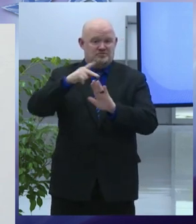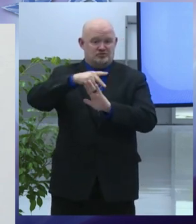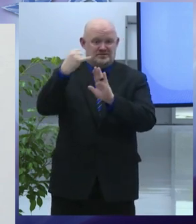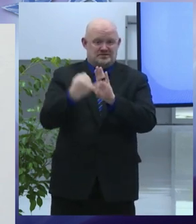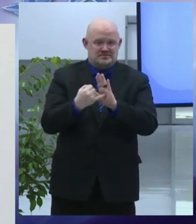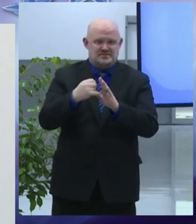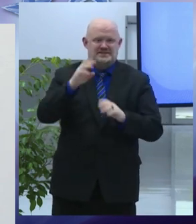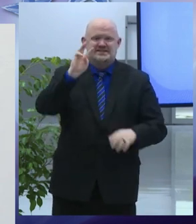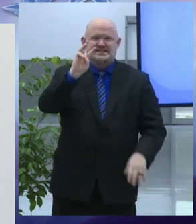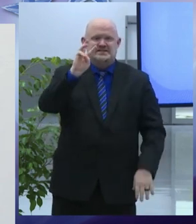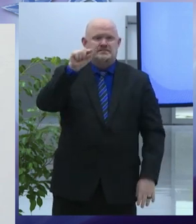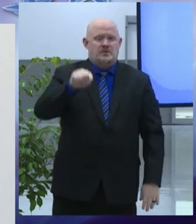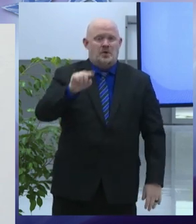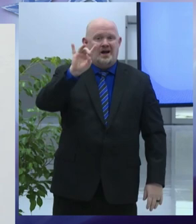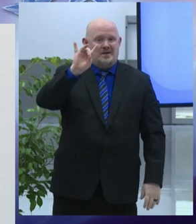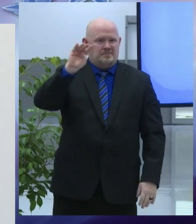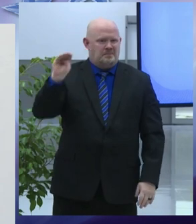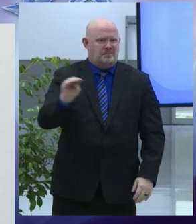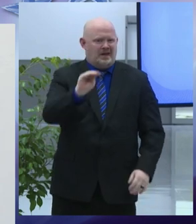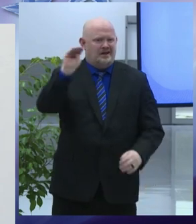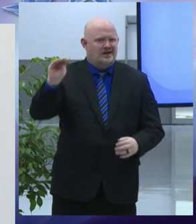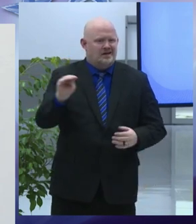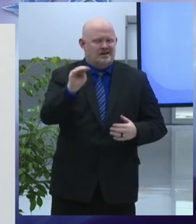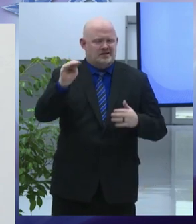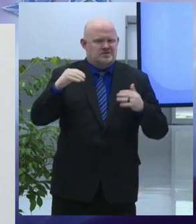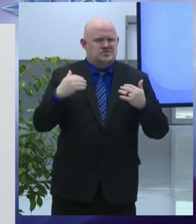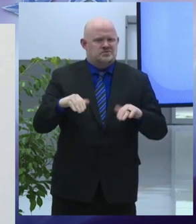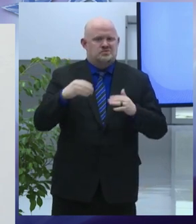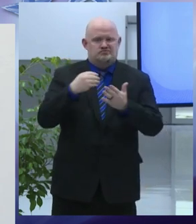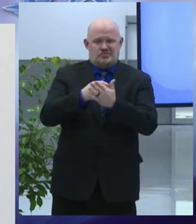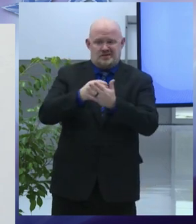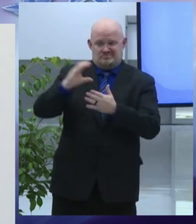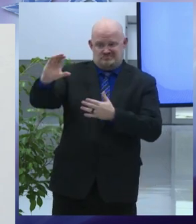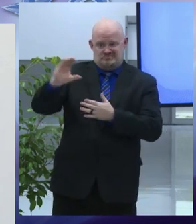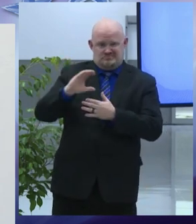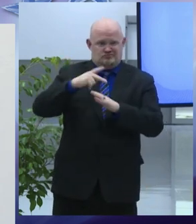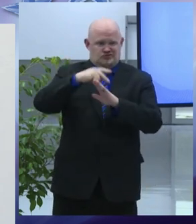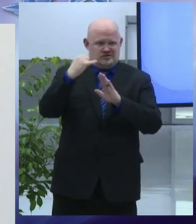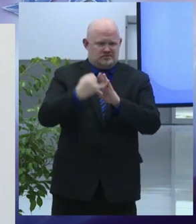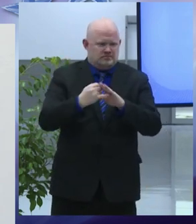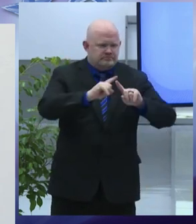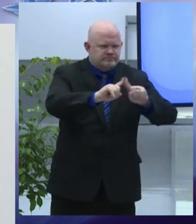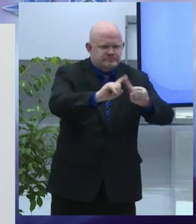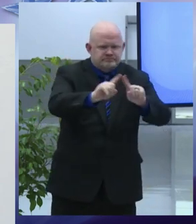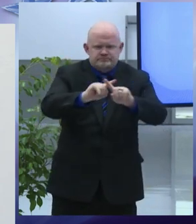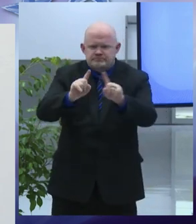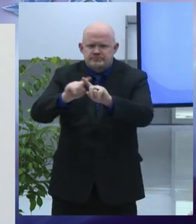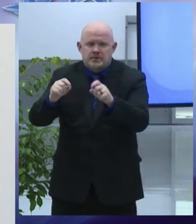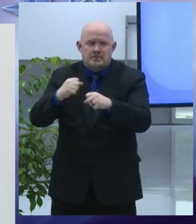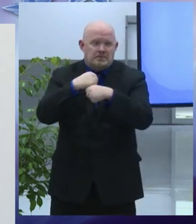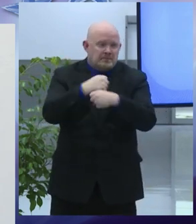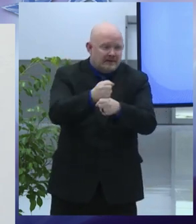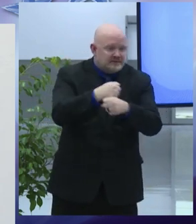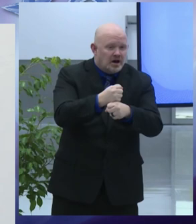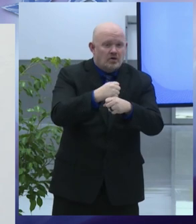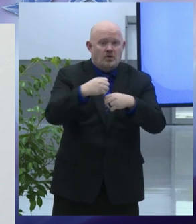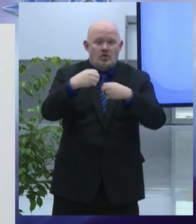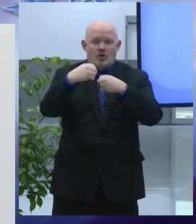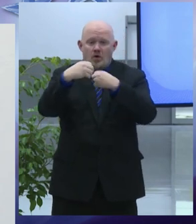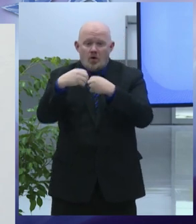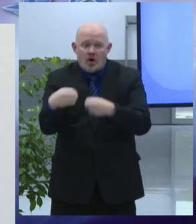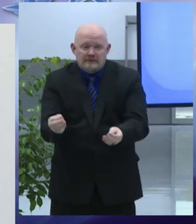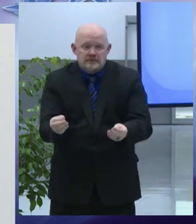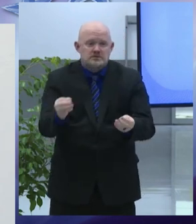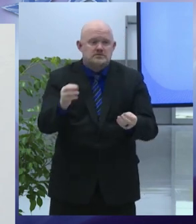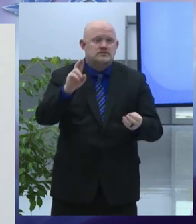office retail and mixed income residential to the neighborhood think about that manufacturing in this building right across the